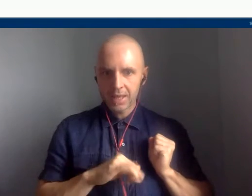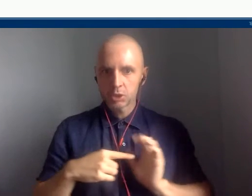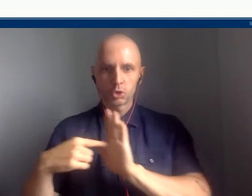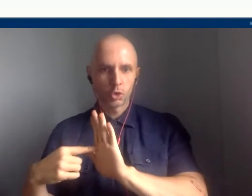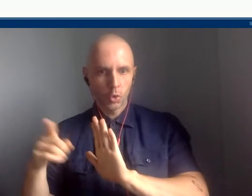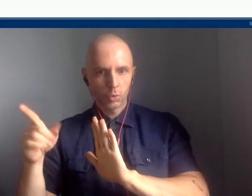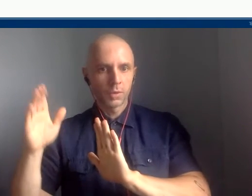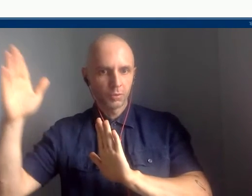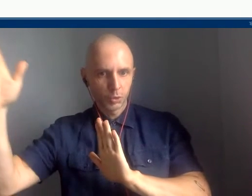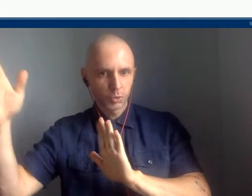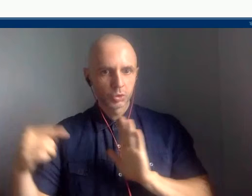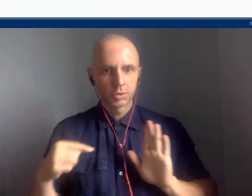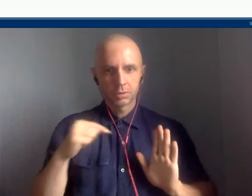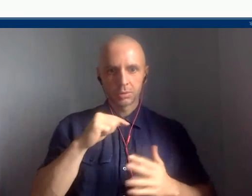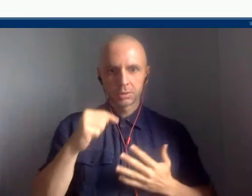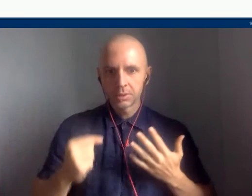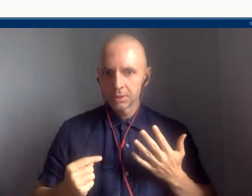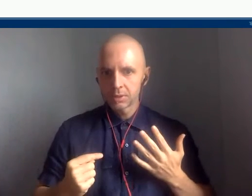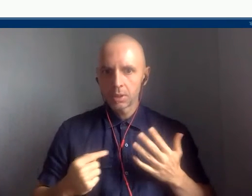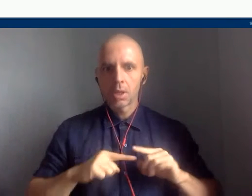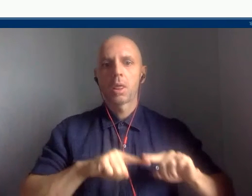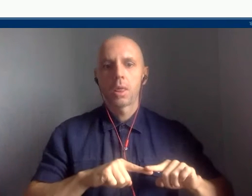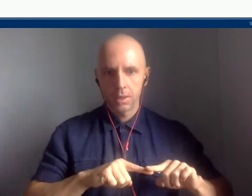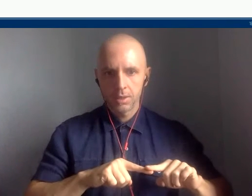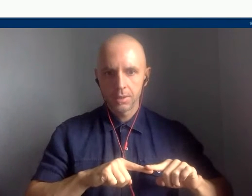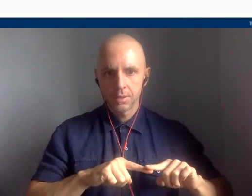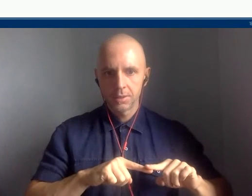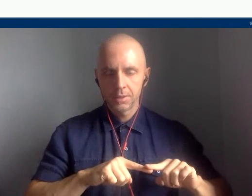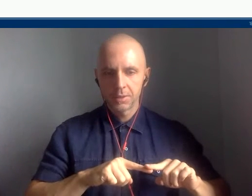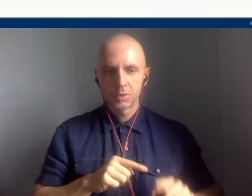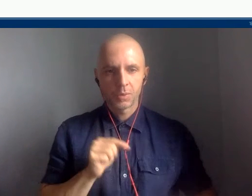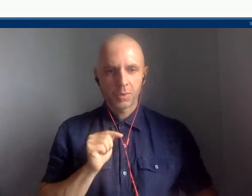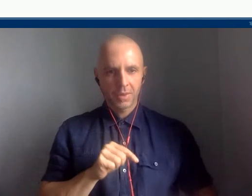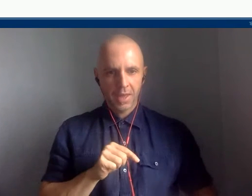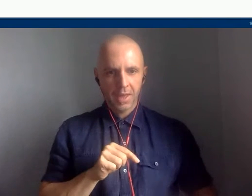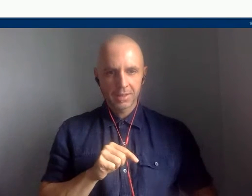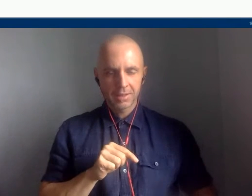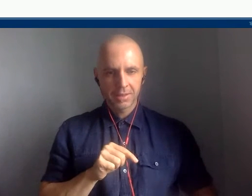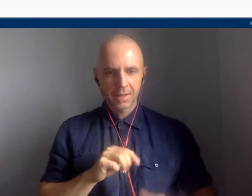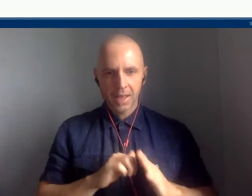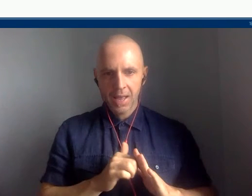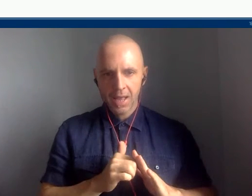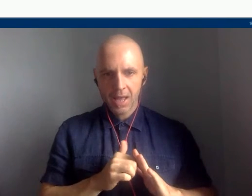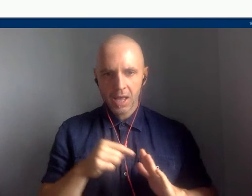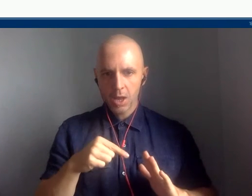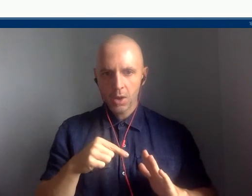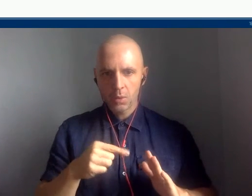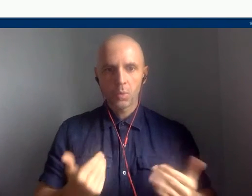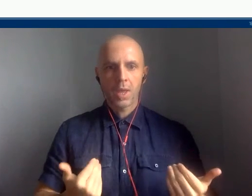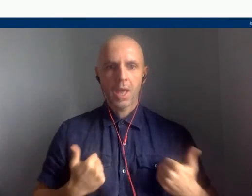And how does that differ from people of two generations ago or three generations ago?